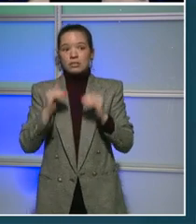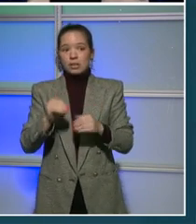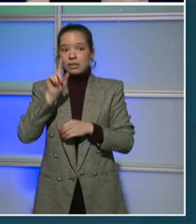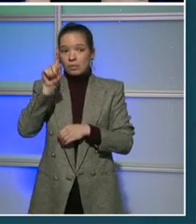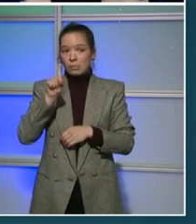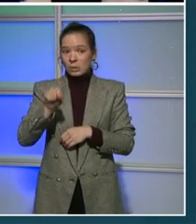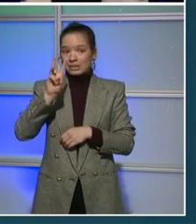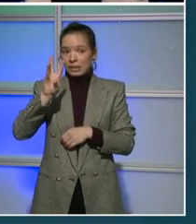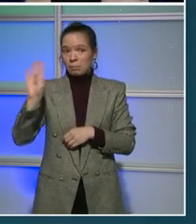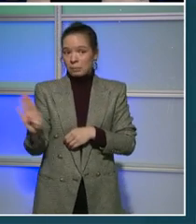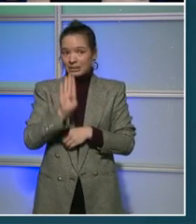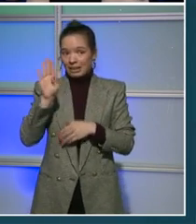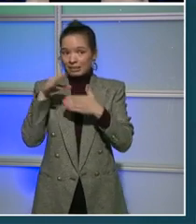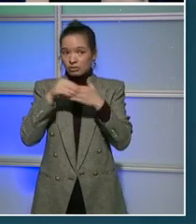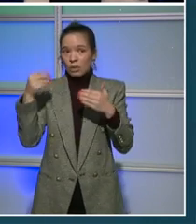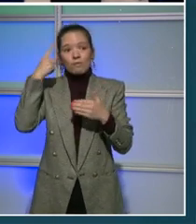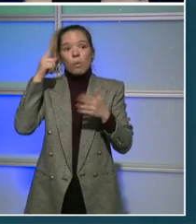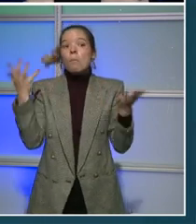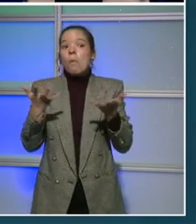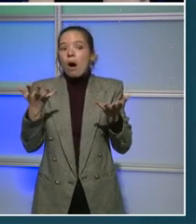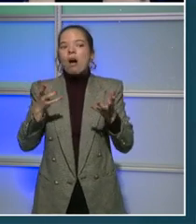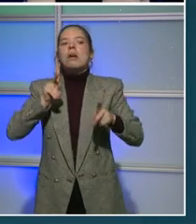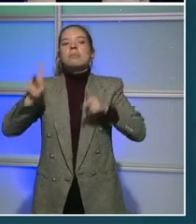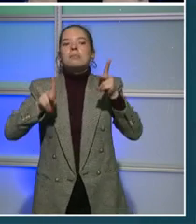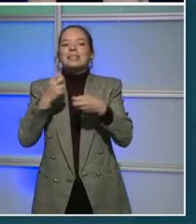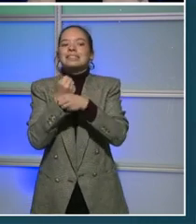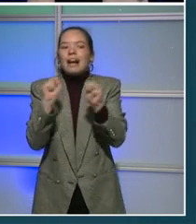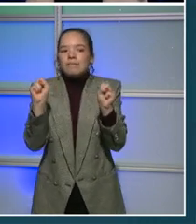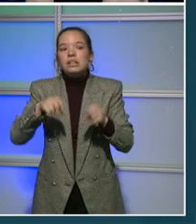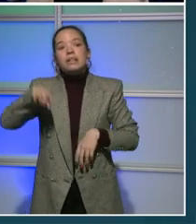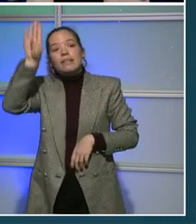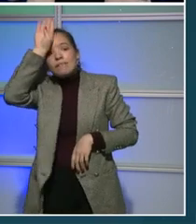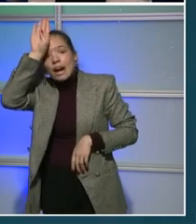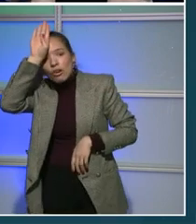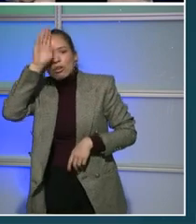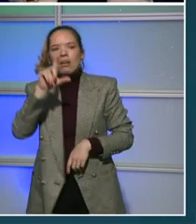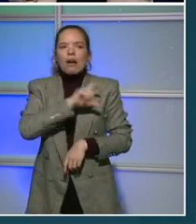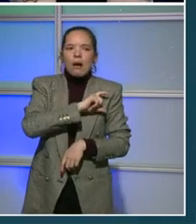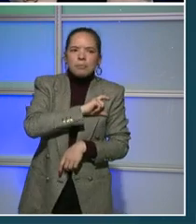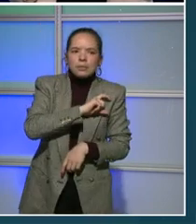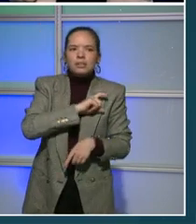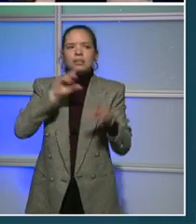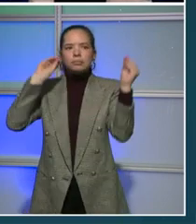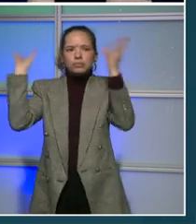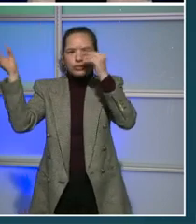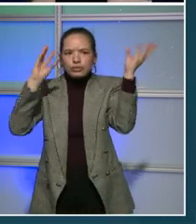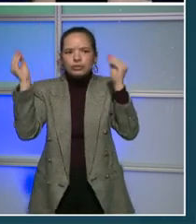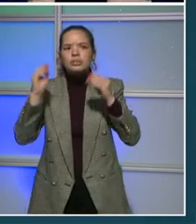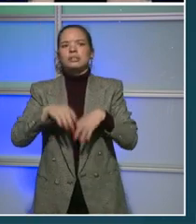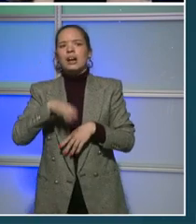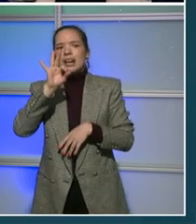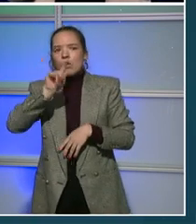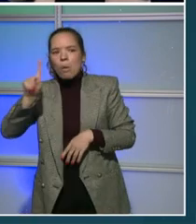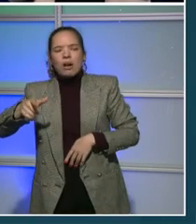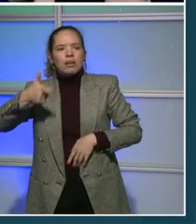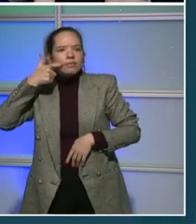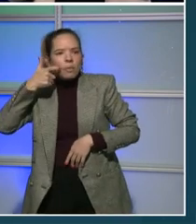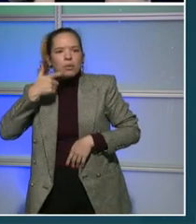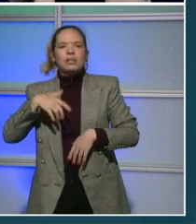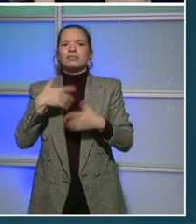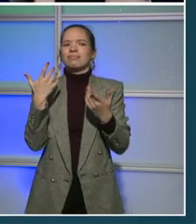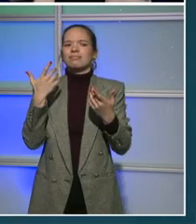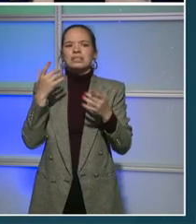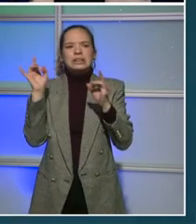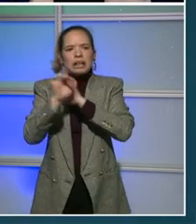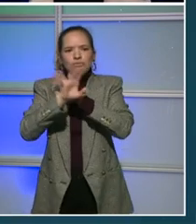safety. This pays for firefighters, ambulances, police officers, and 9-1-1 operators, as well as our violence interruption